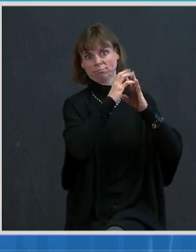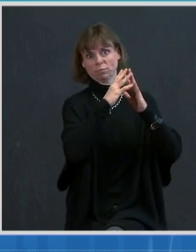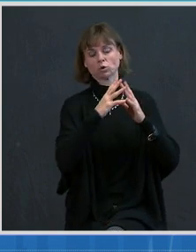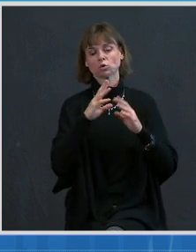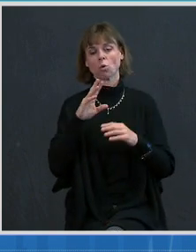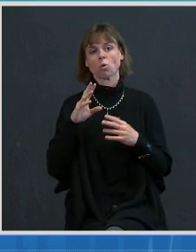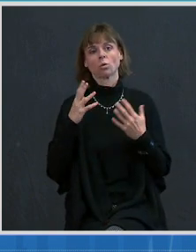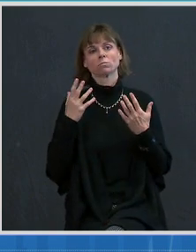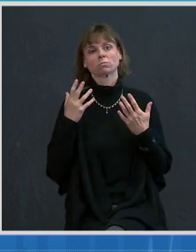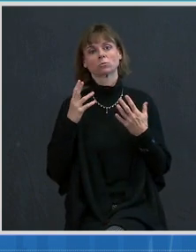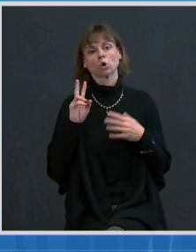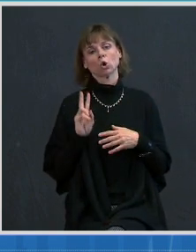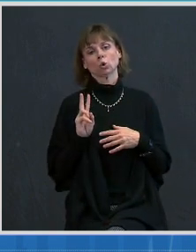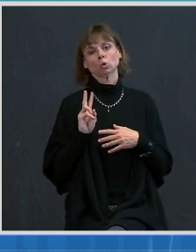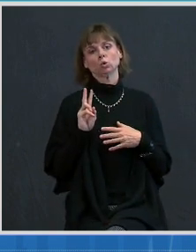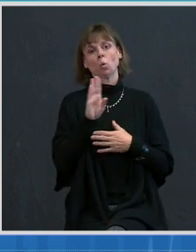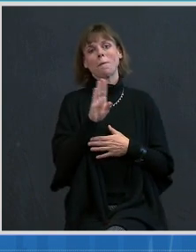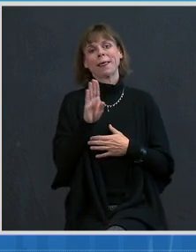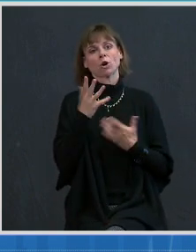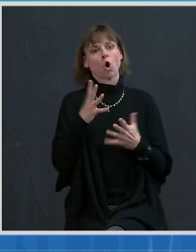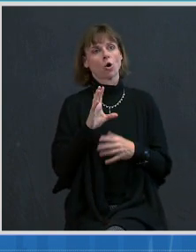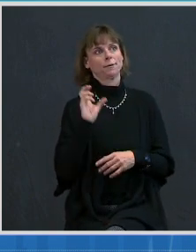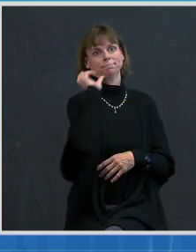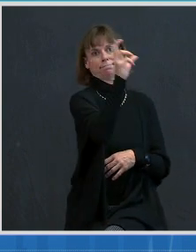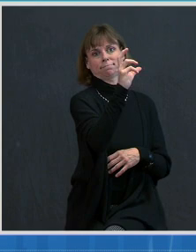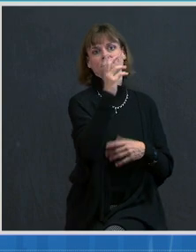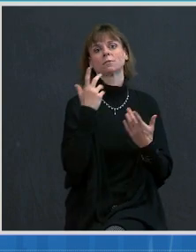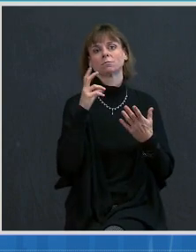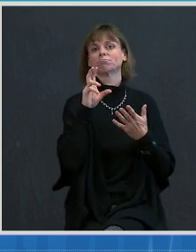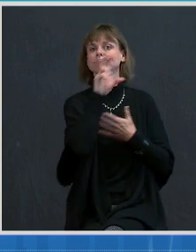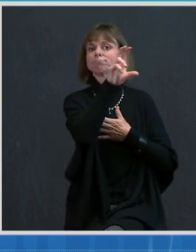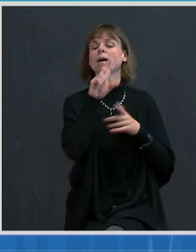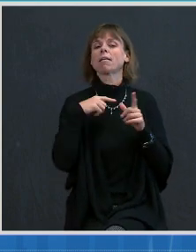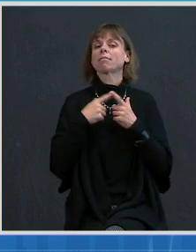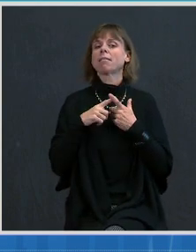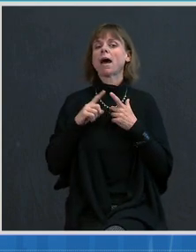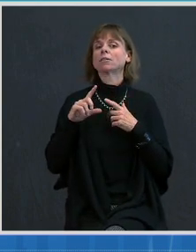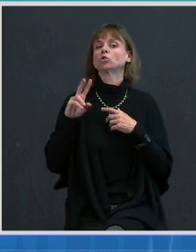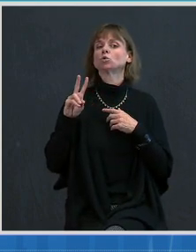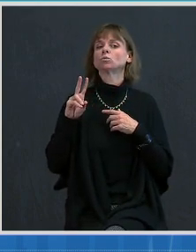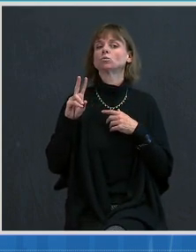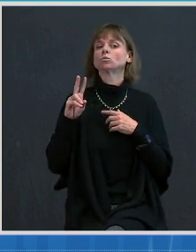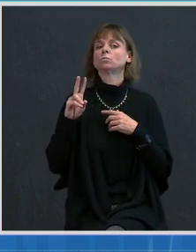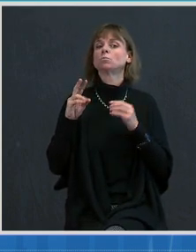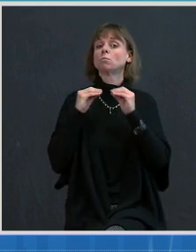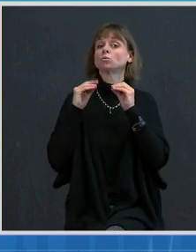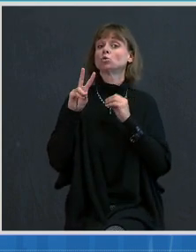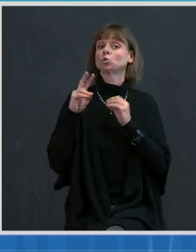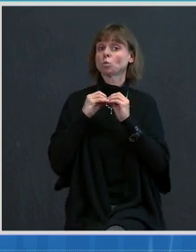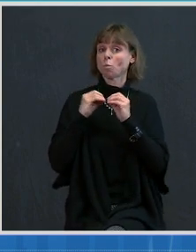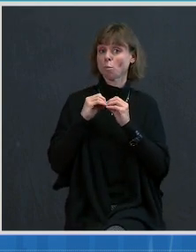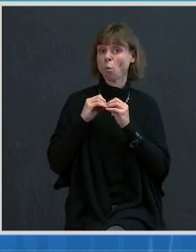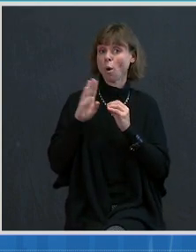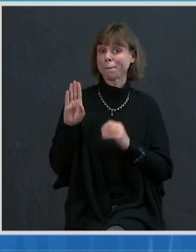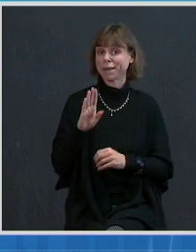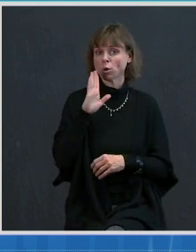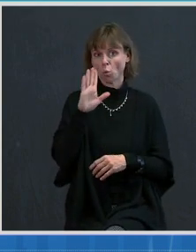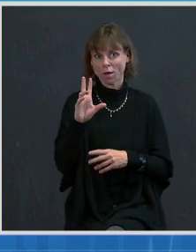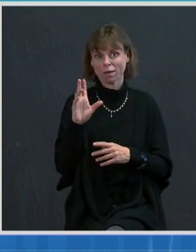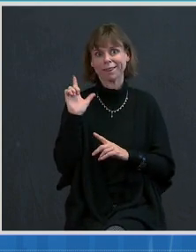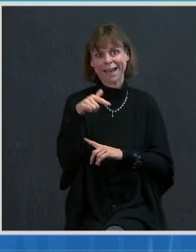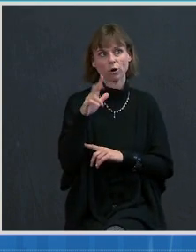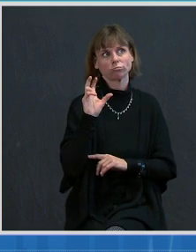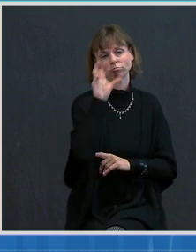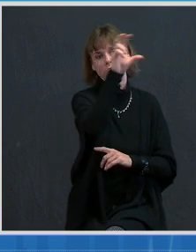$2 billion to come. So we're very actively involved in thinking about and caring about the plight of other countries.